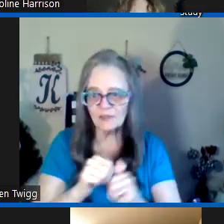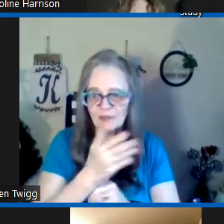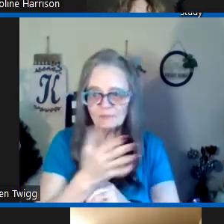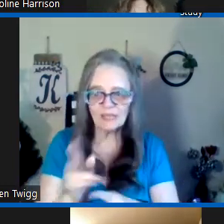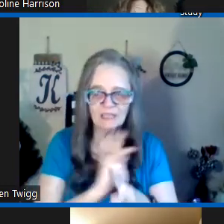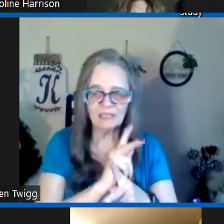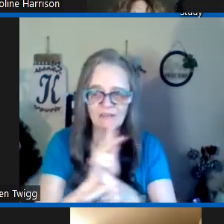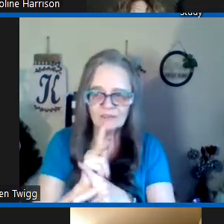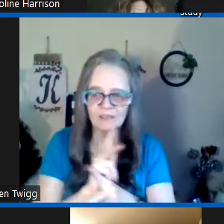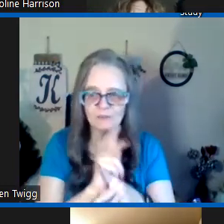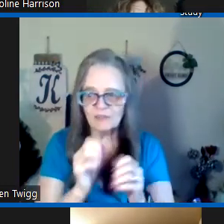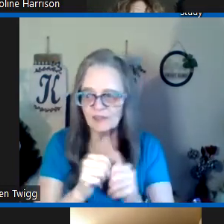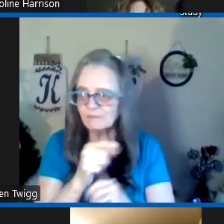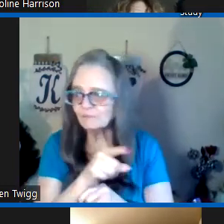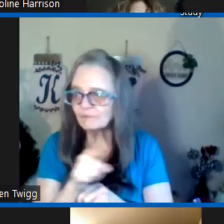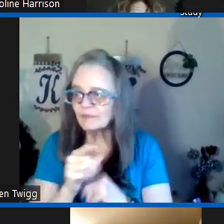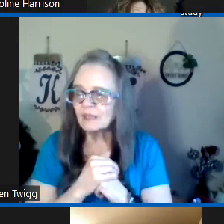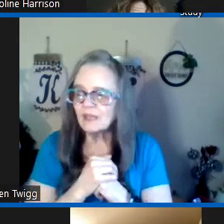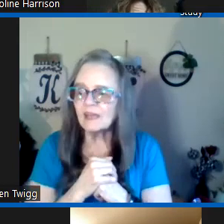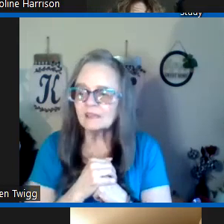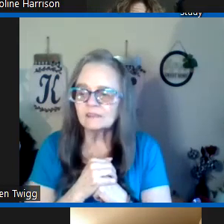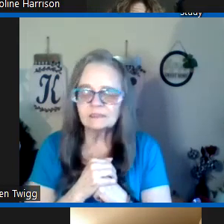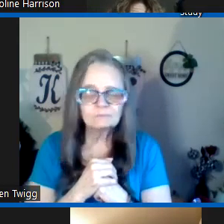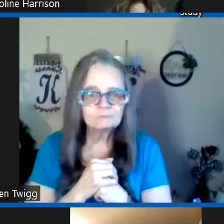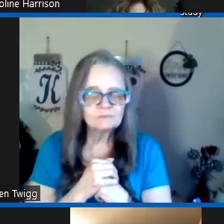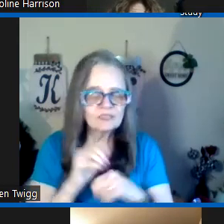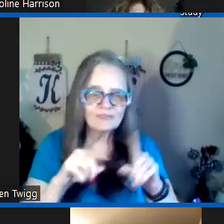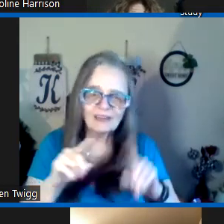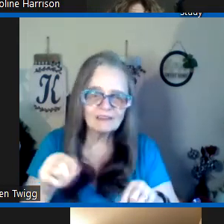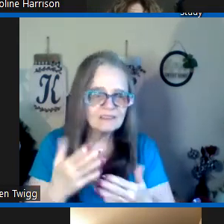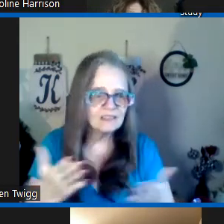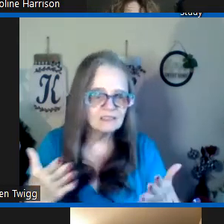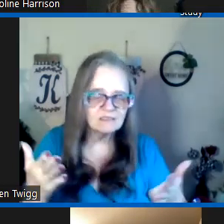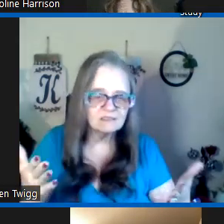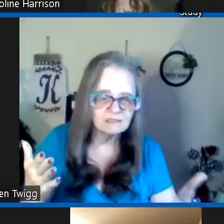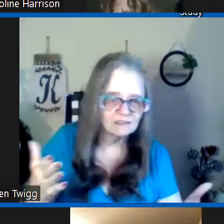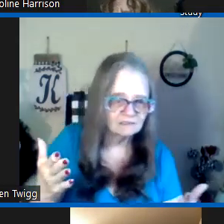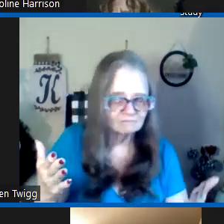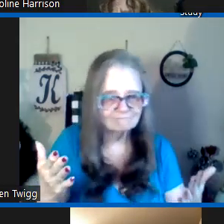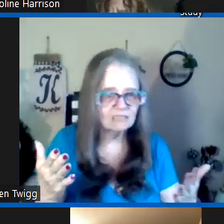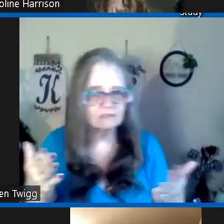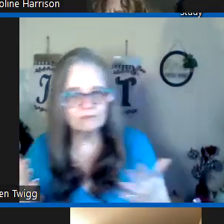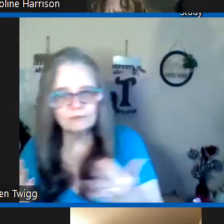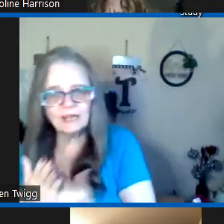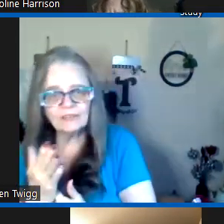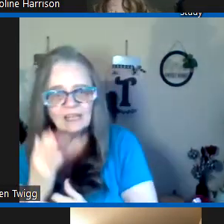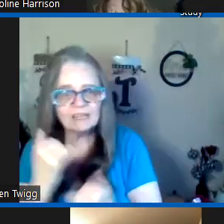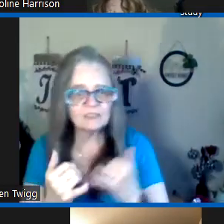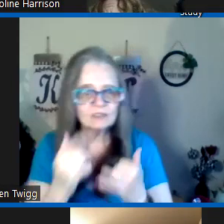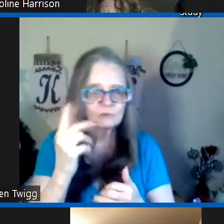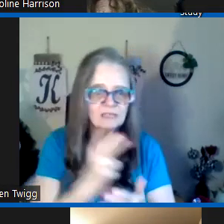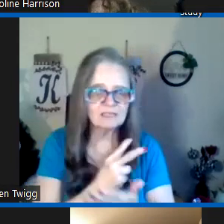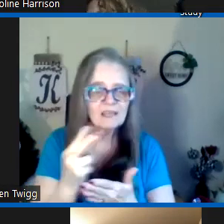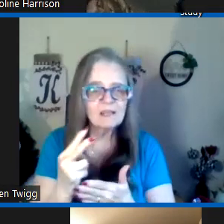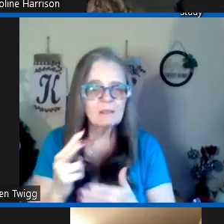days with them taking care of things with them and um just various things you know throughout the